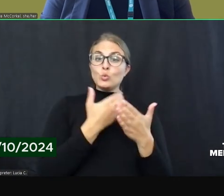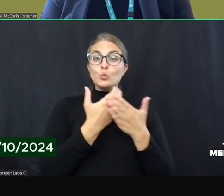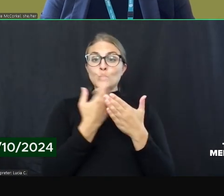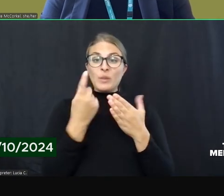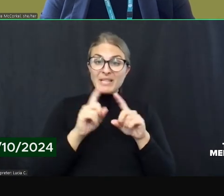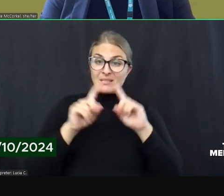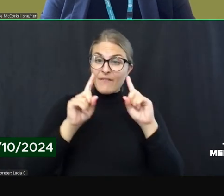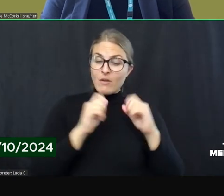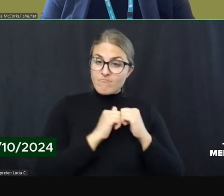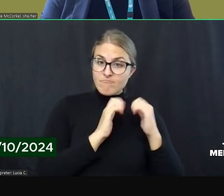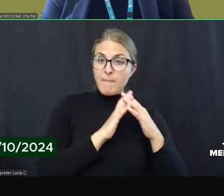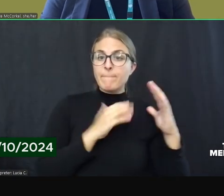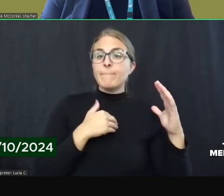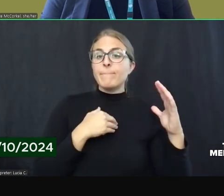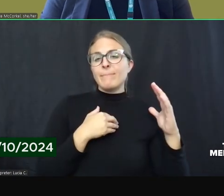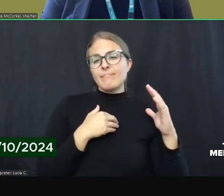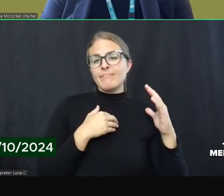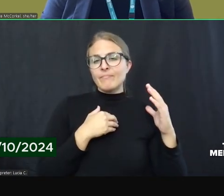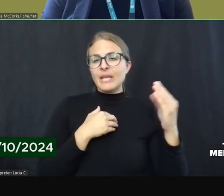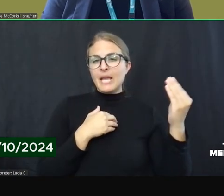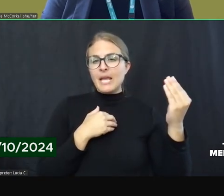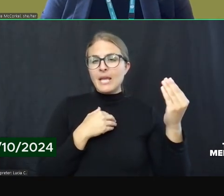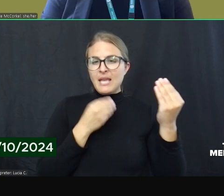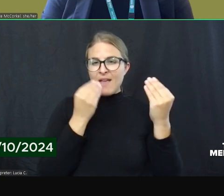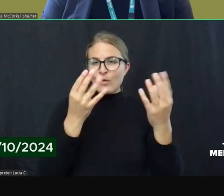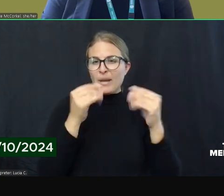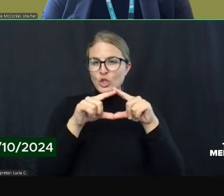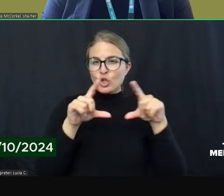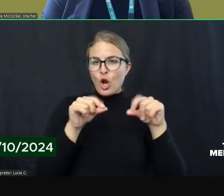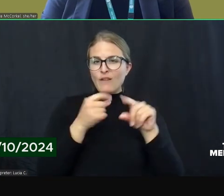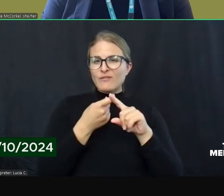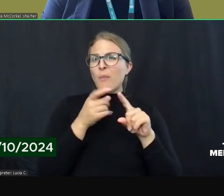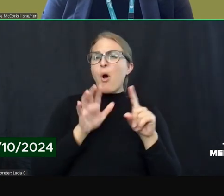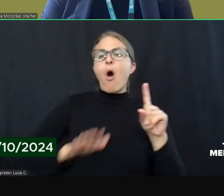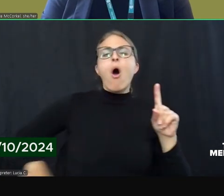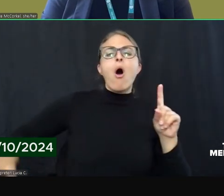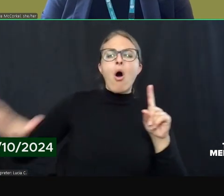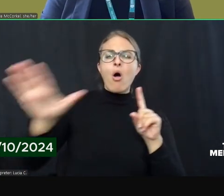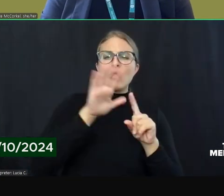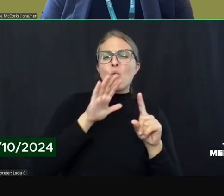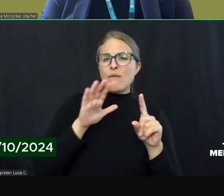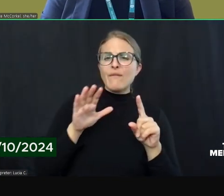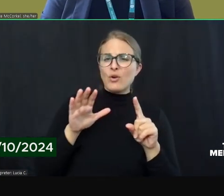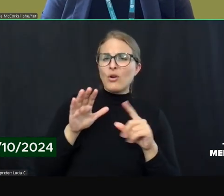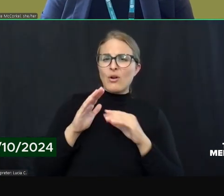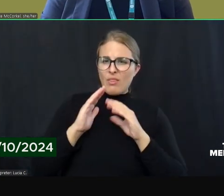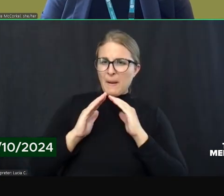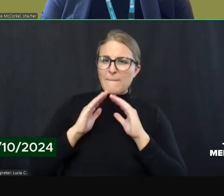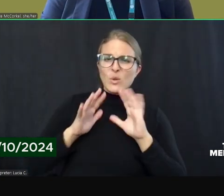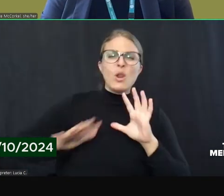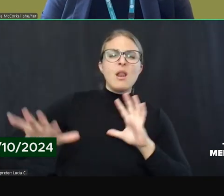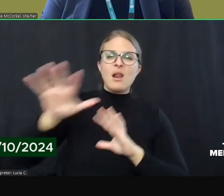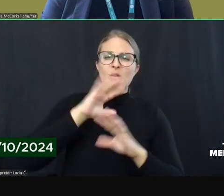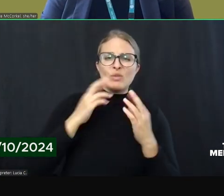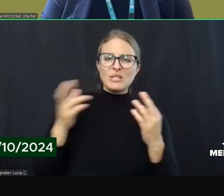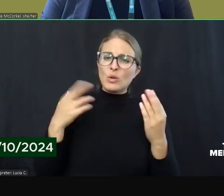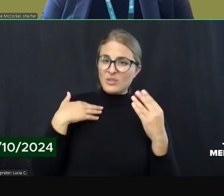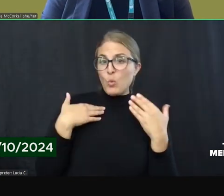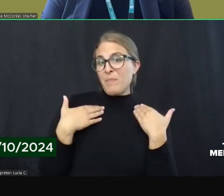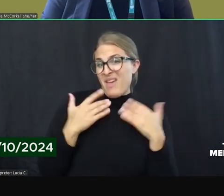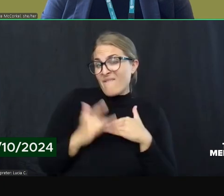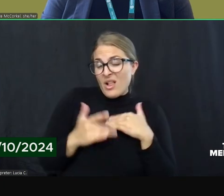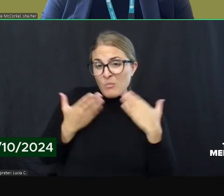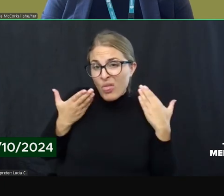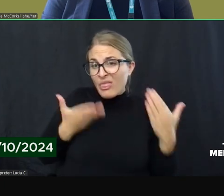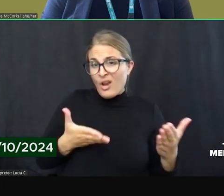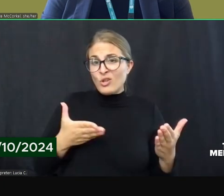and informational cards from our partner agencies across the community, across sectors available for our guests so that they can choose